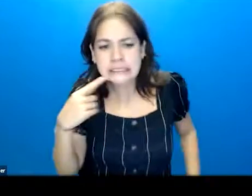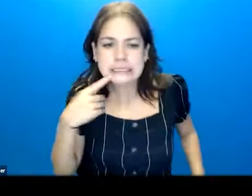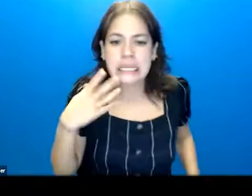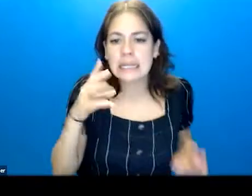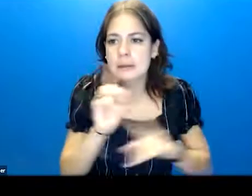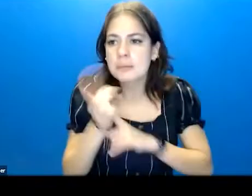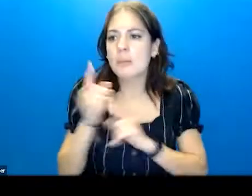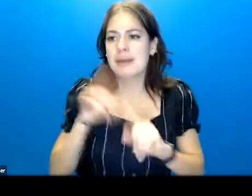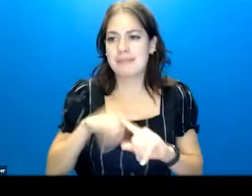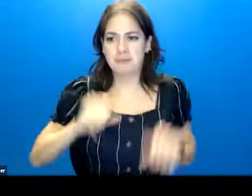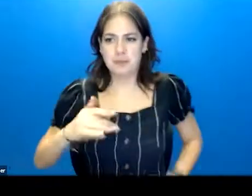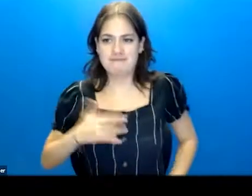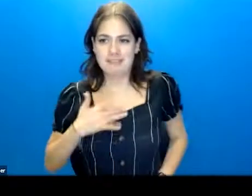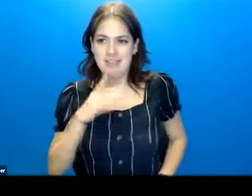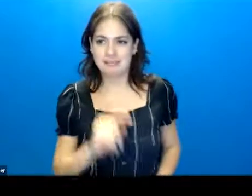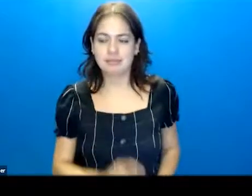moment.